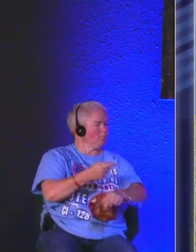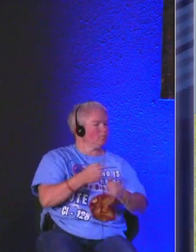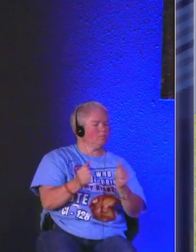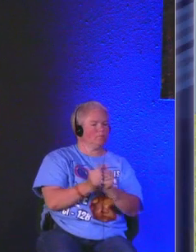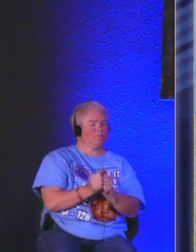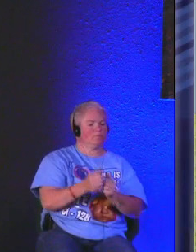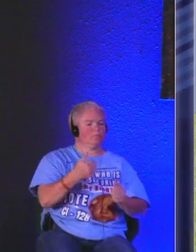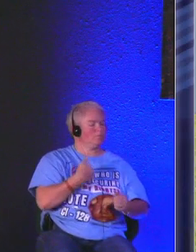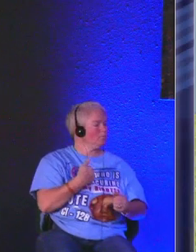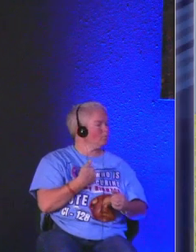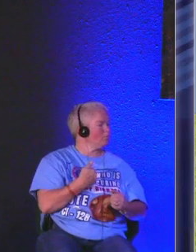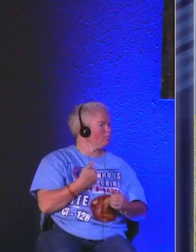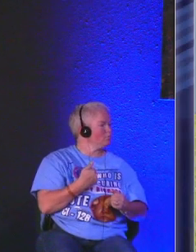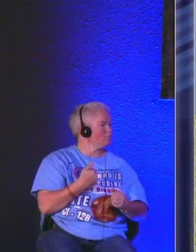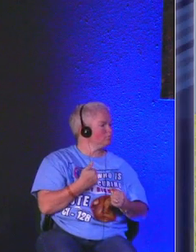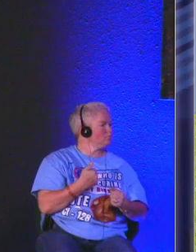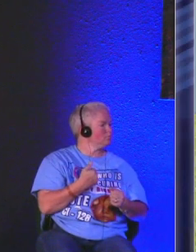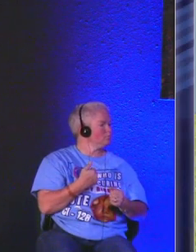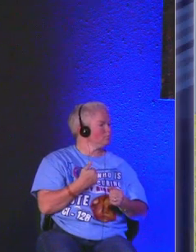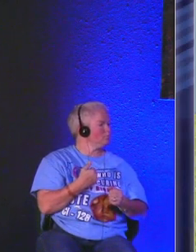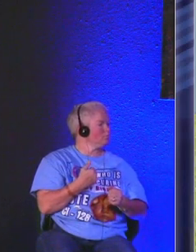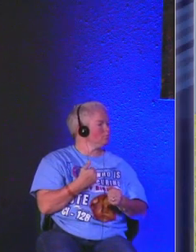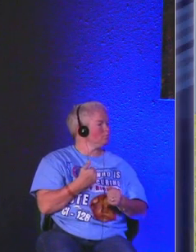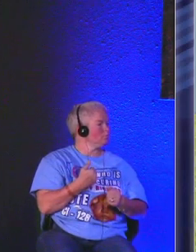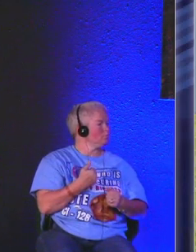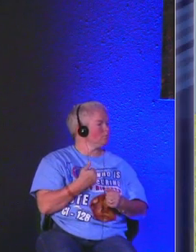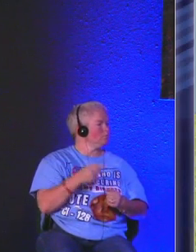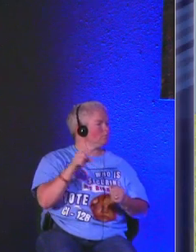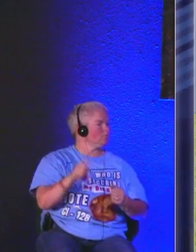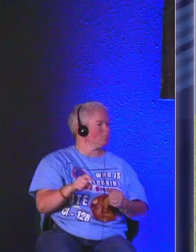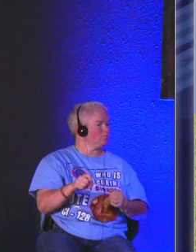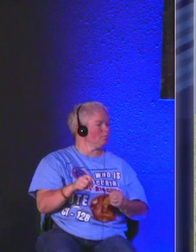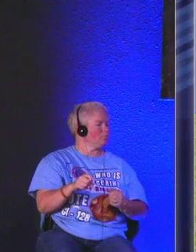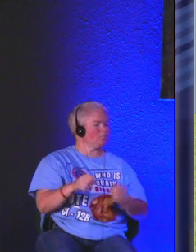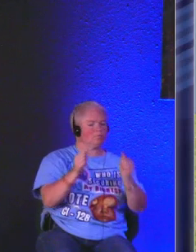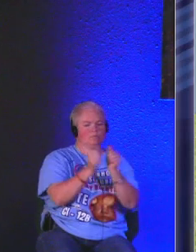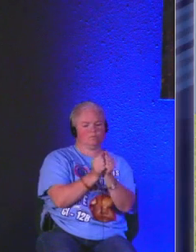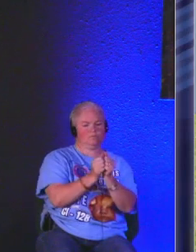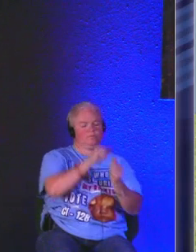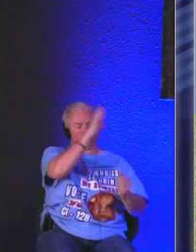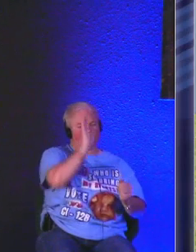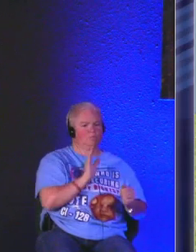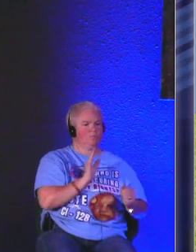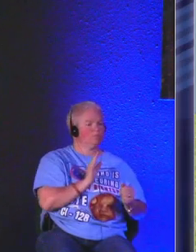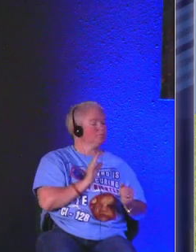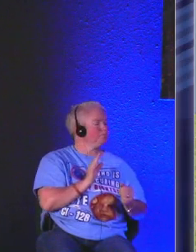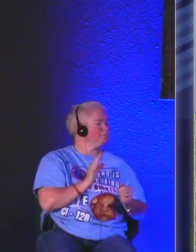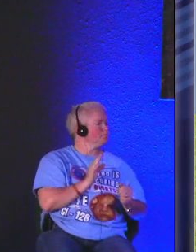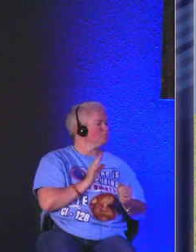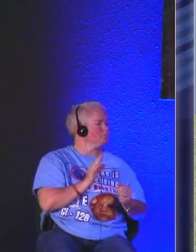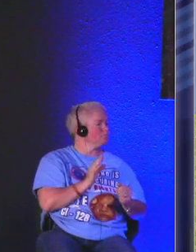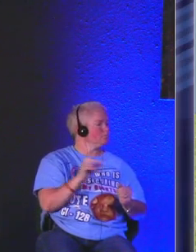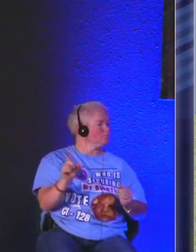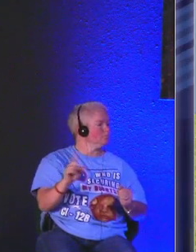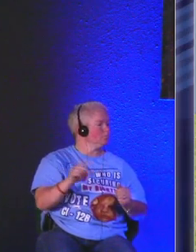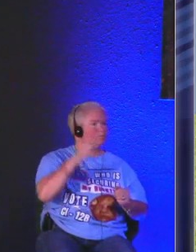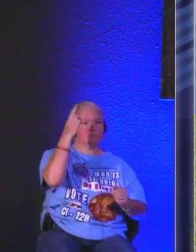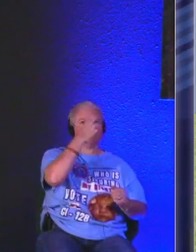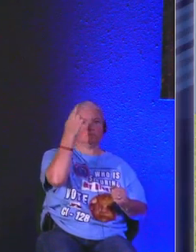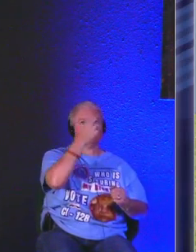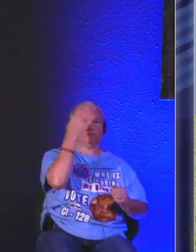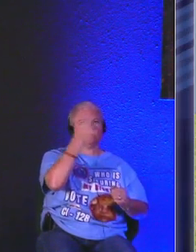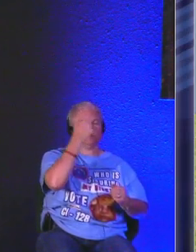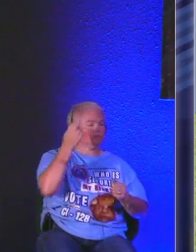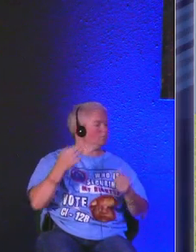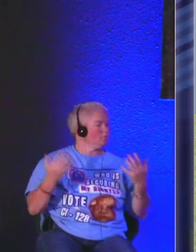correct saying I should say as long as I am with God there is no reason